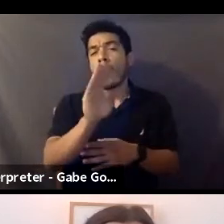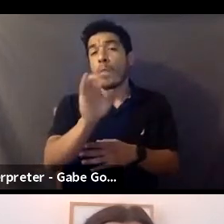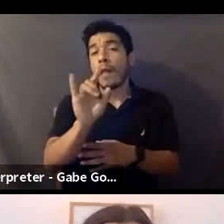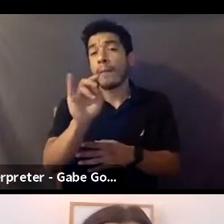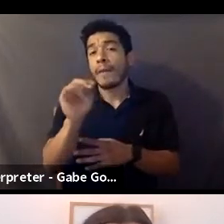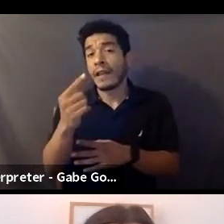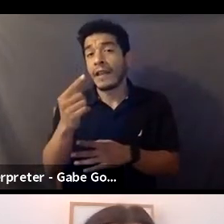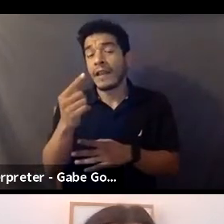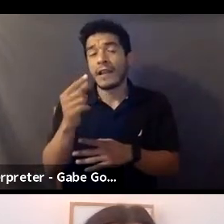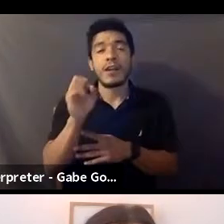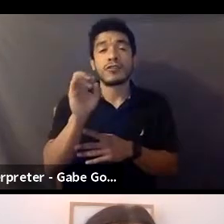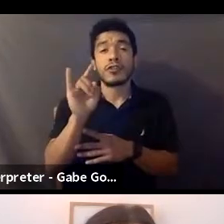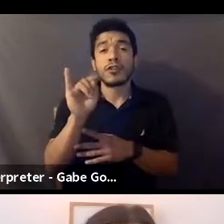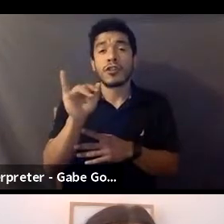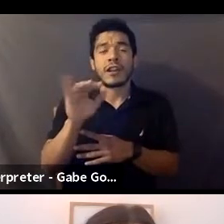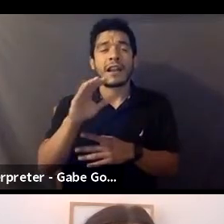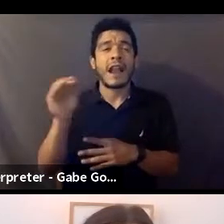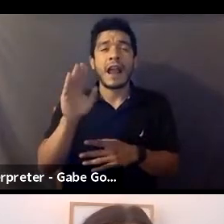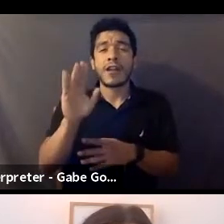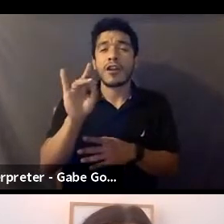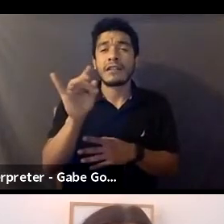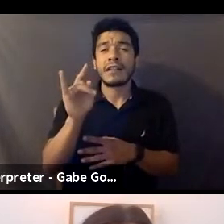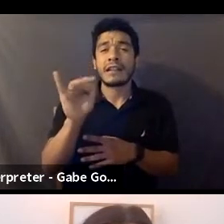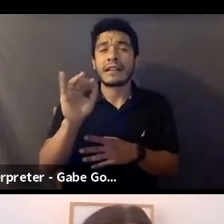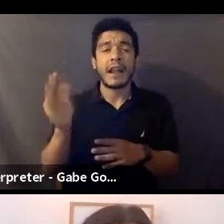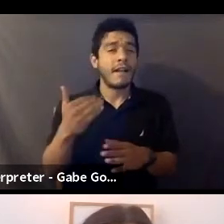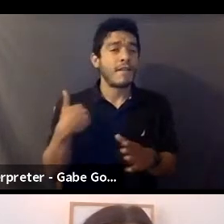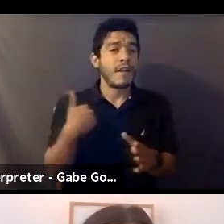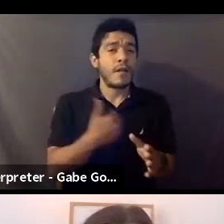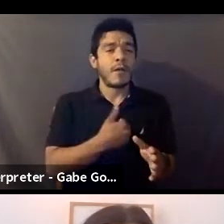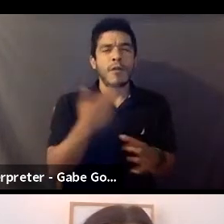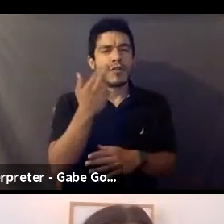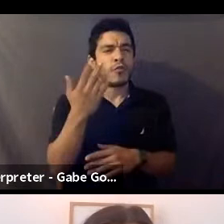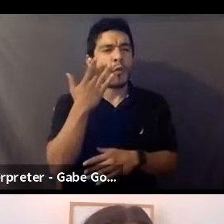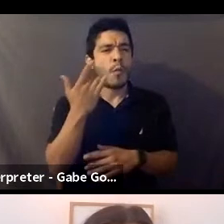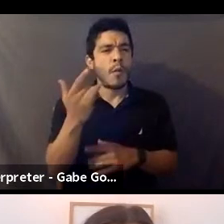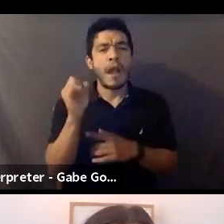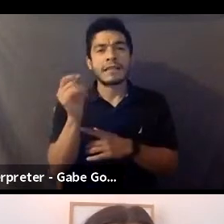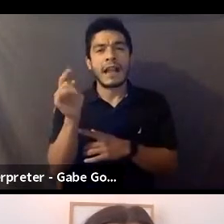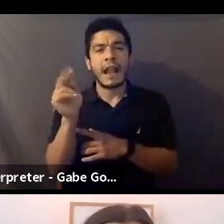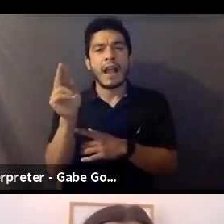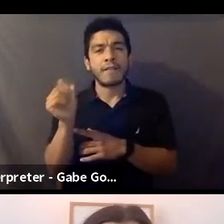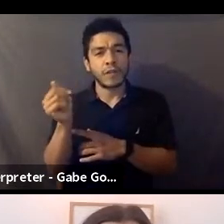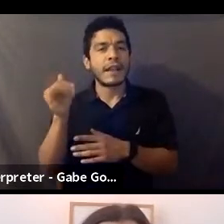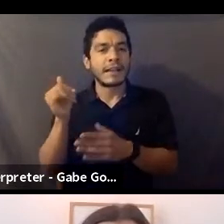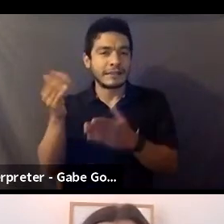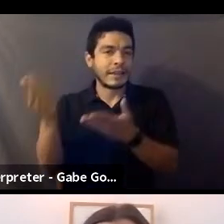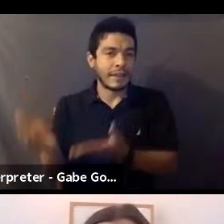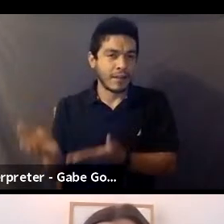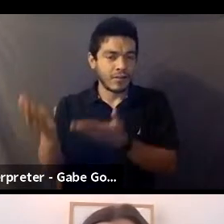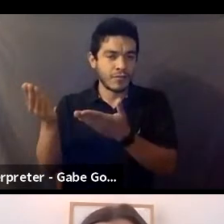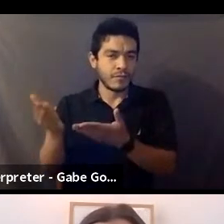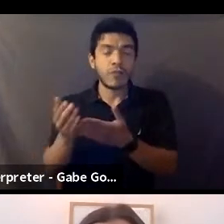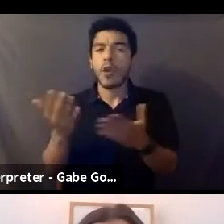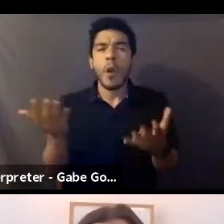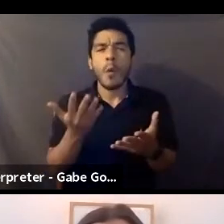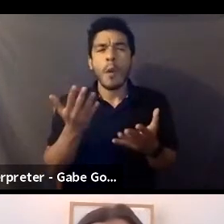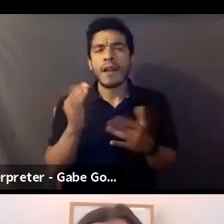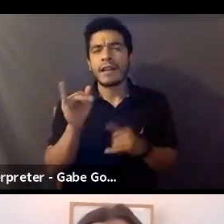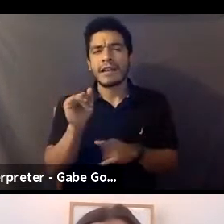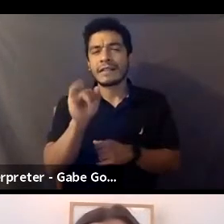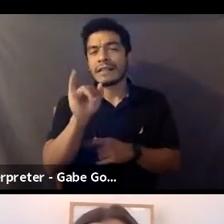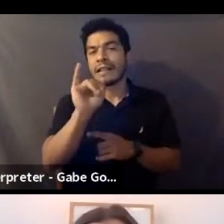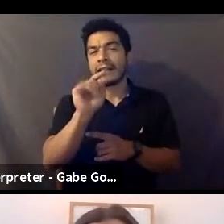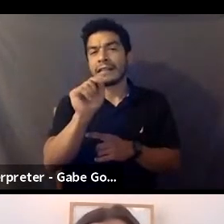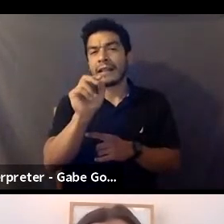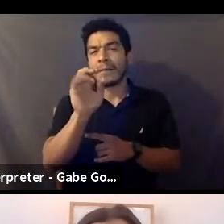and dignity of our members is the reason that SAG-EFTER exists. So what is an intimacy coordinator or